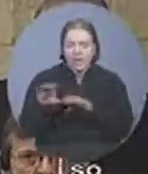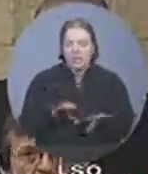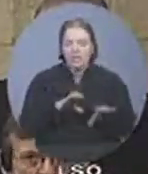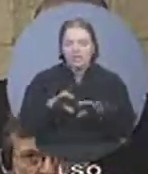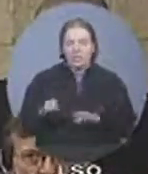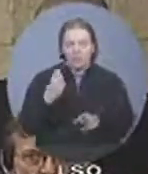the facts on the table?